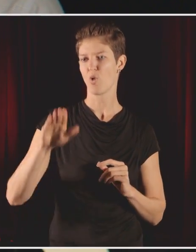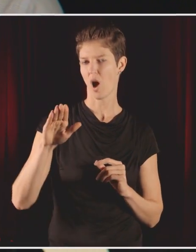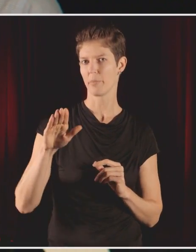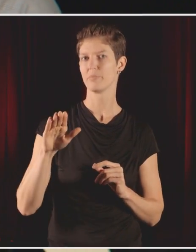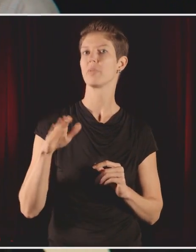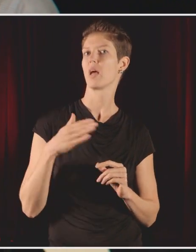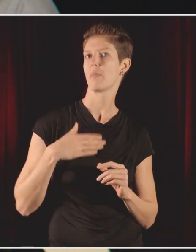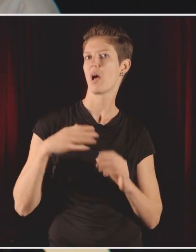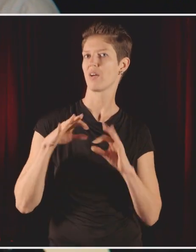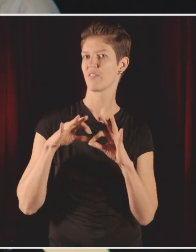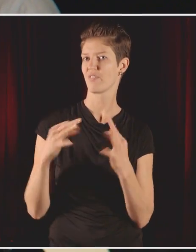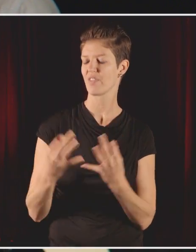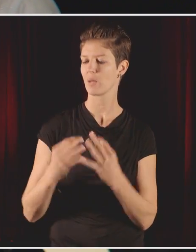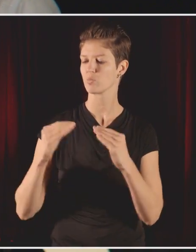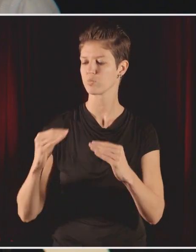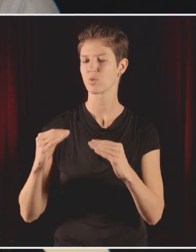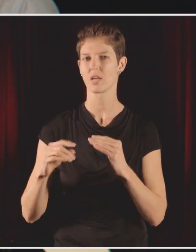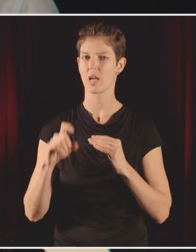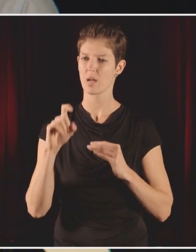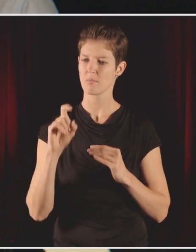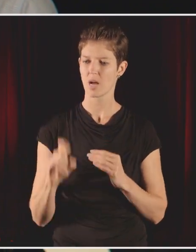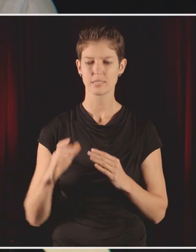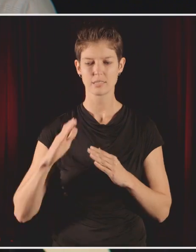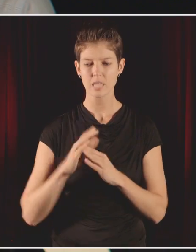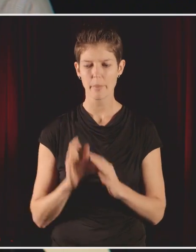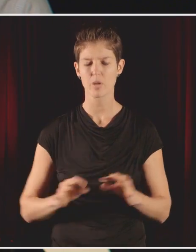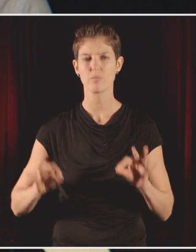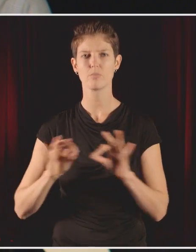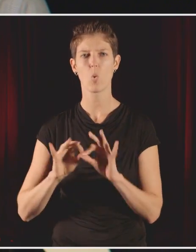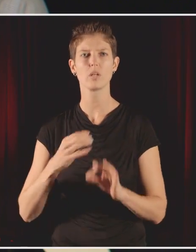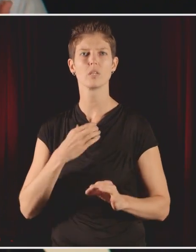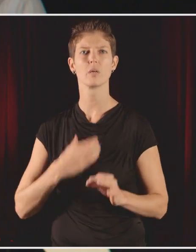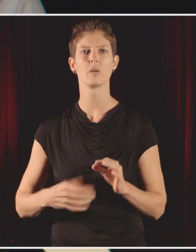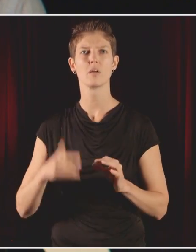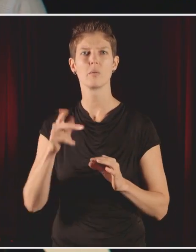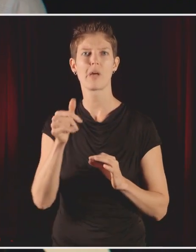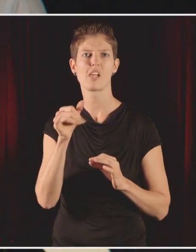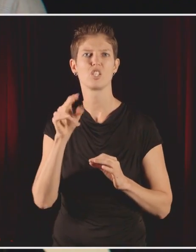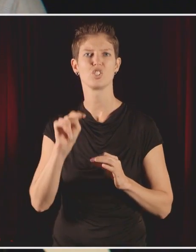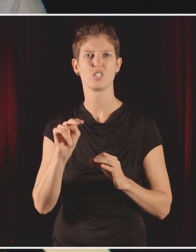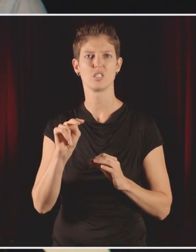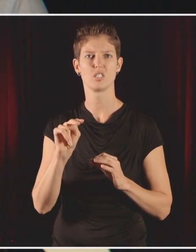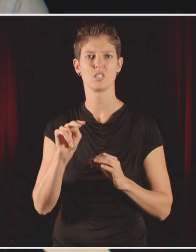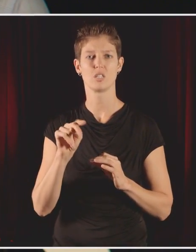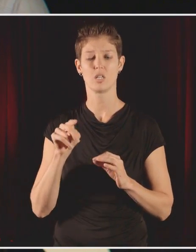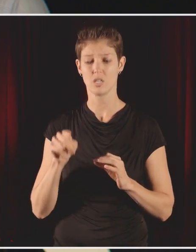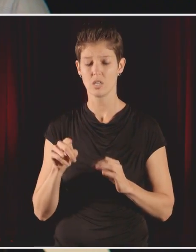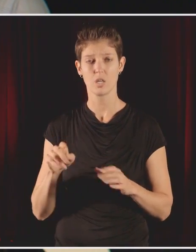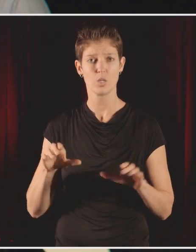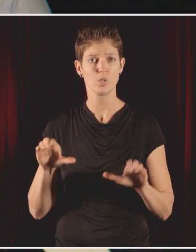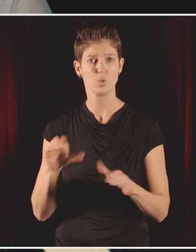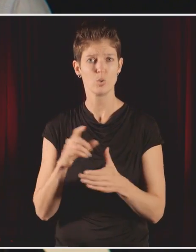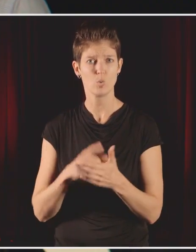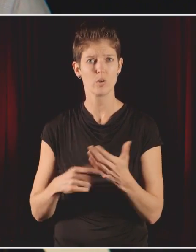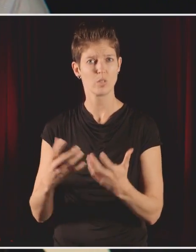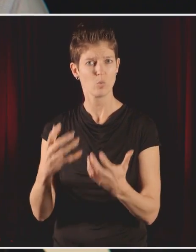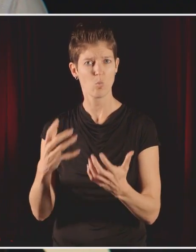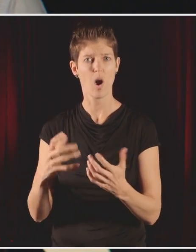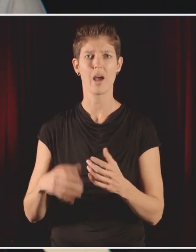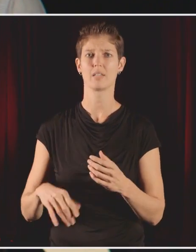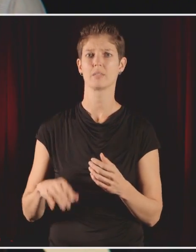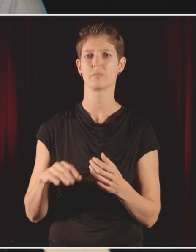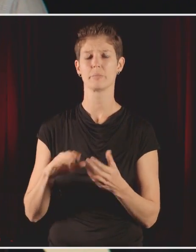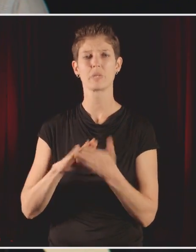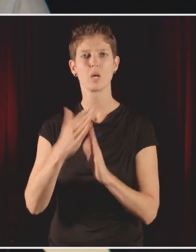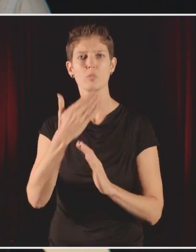most important thing was being passionate about what you cared about. My parents just, be passionate, David, Peter, do what you care about, and share